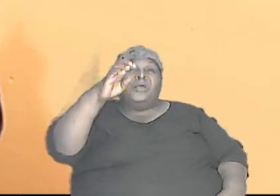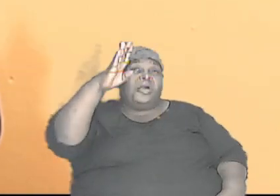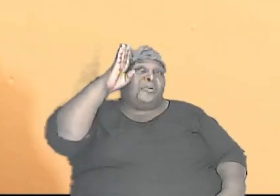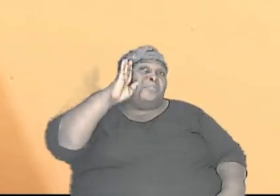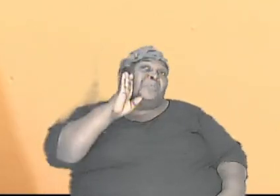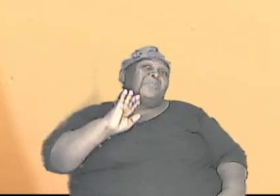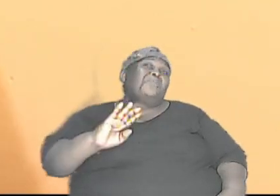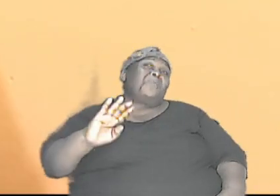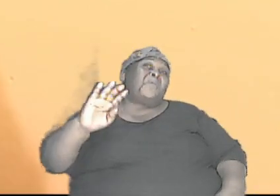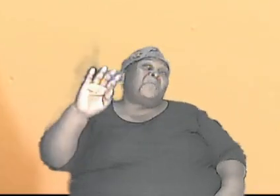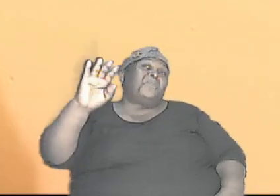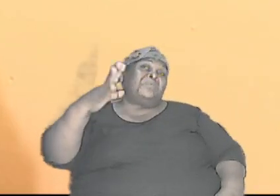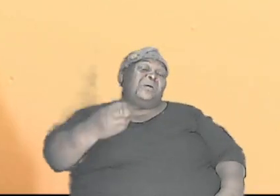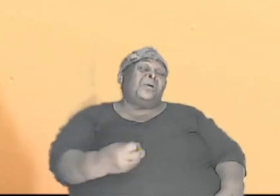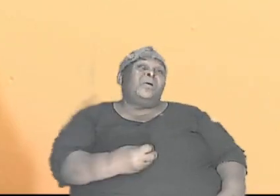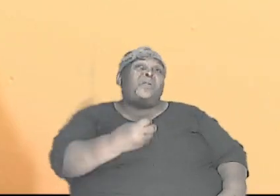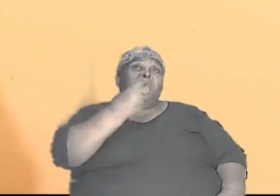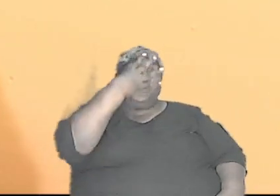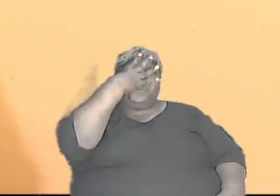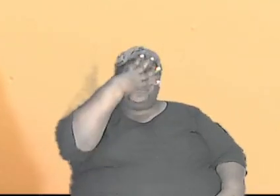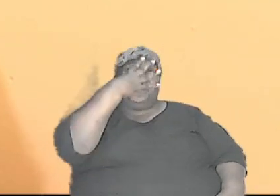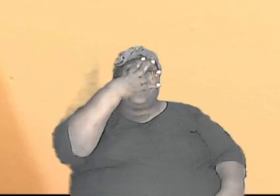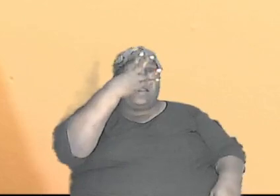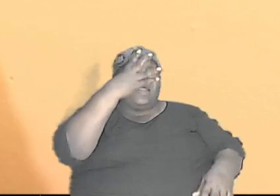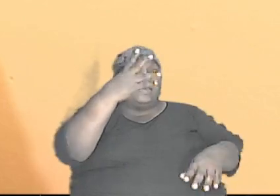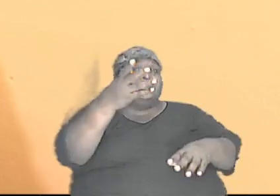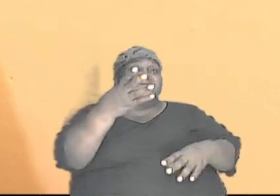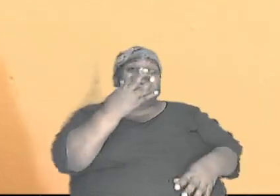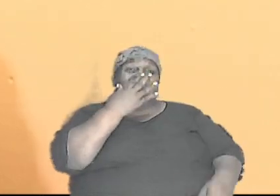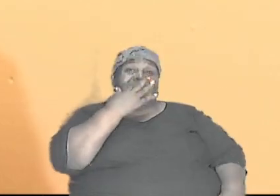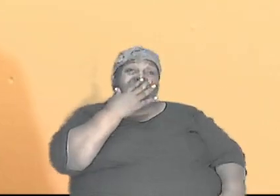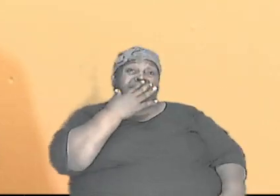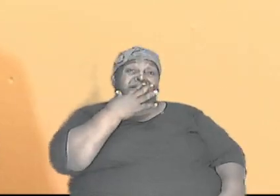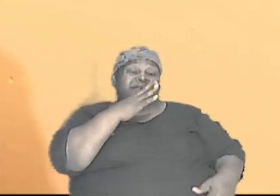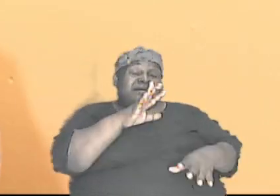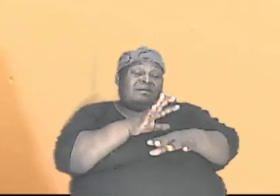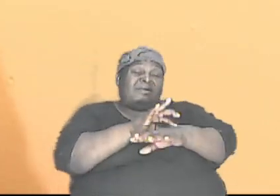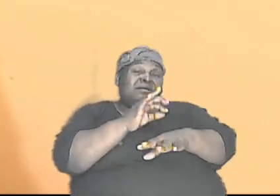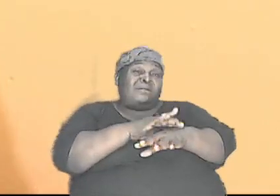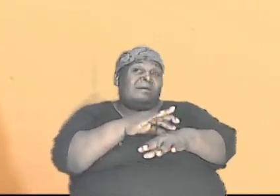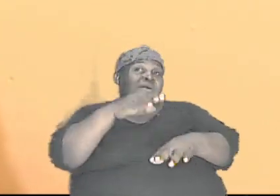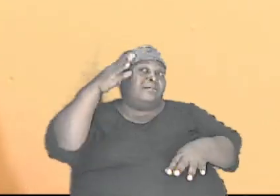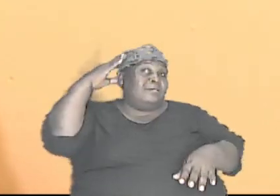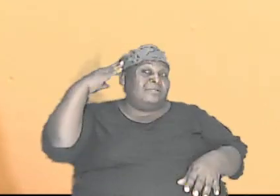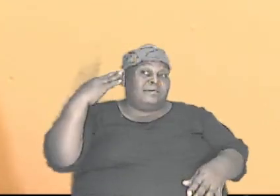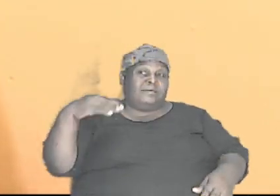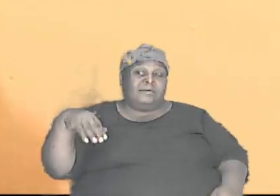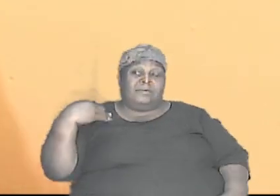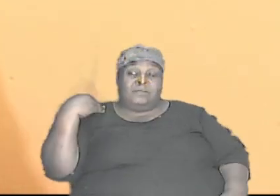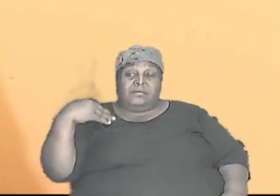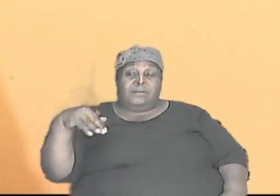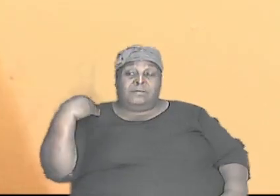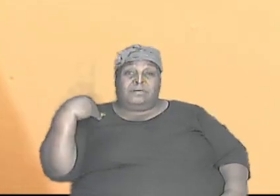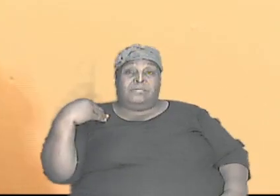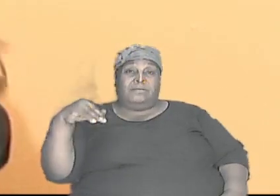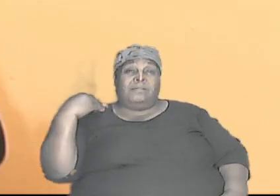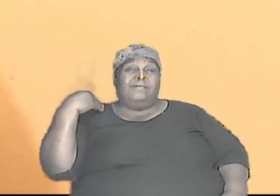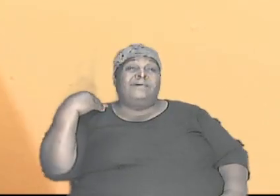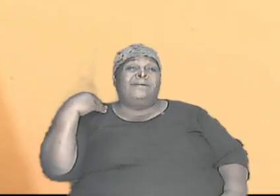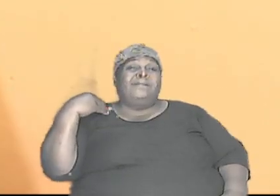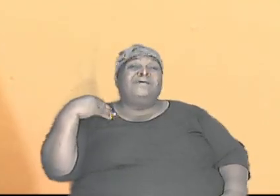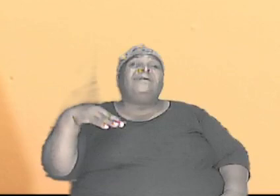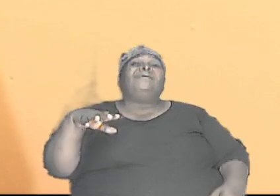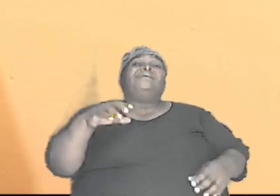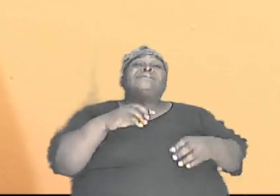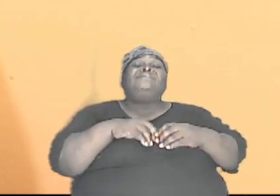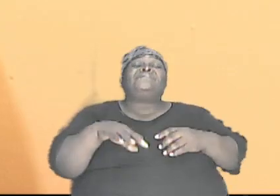what we call white with you know longer hairs and so forth we are going to look at that and we are going to see that even though